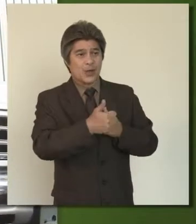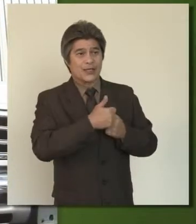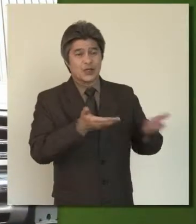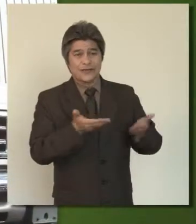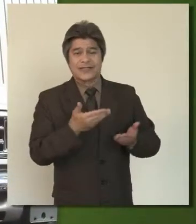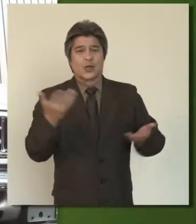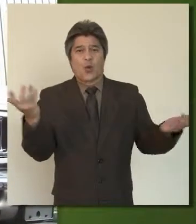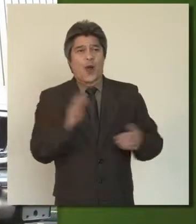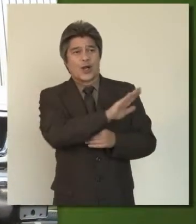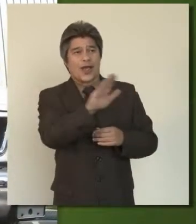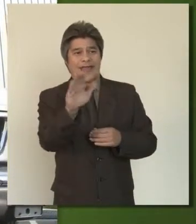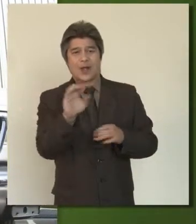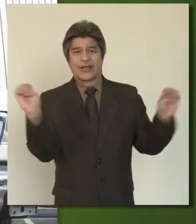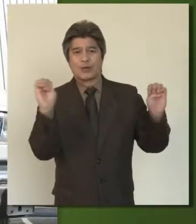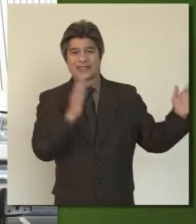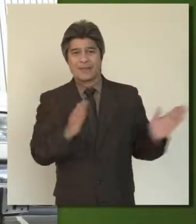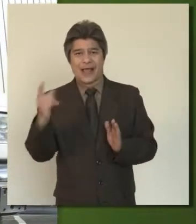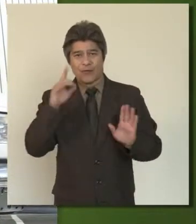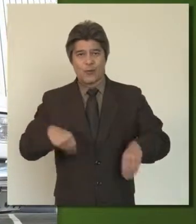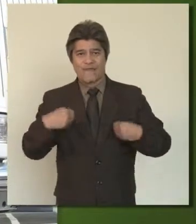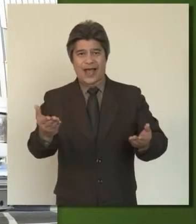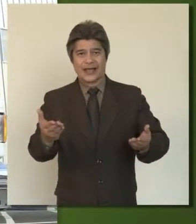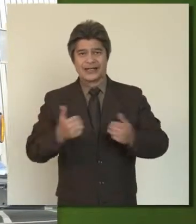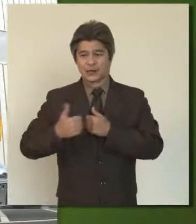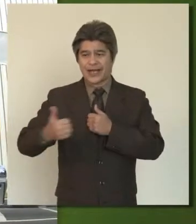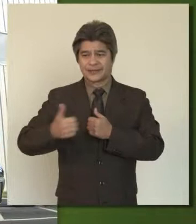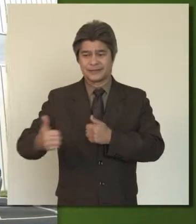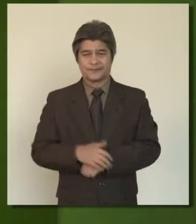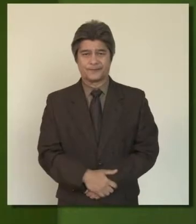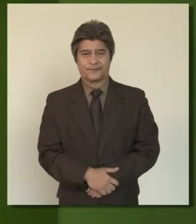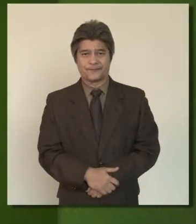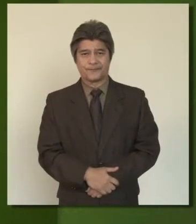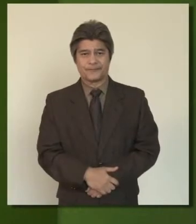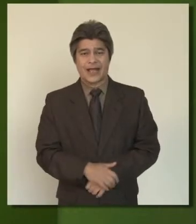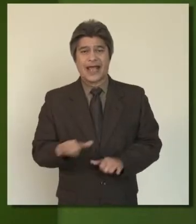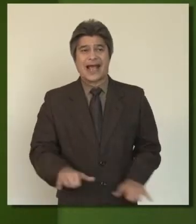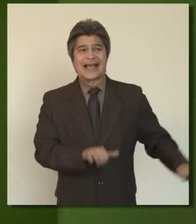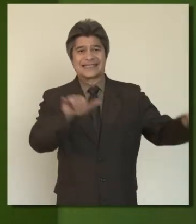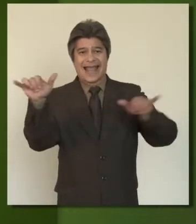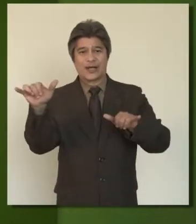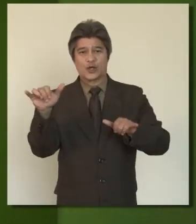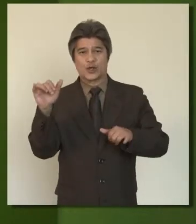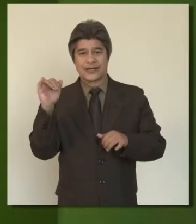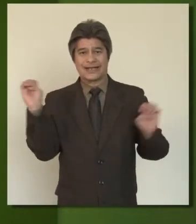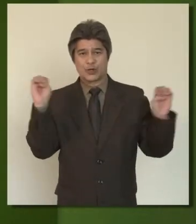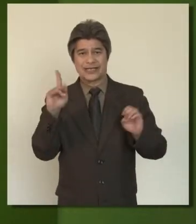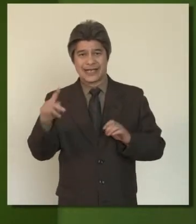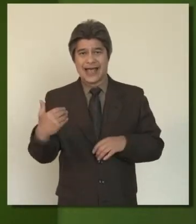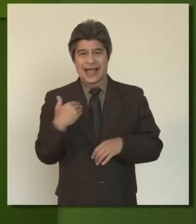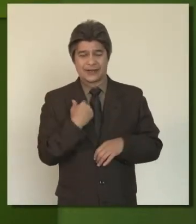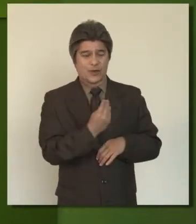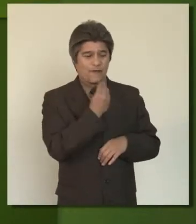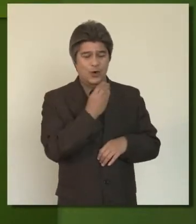paratransit services, what are their emergency plans for providing paratransit? A standard emergency kit